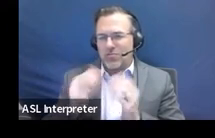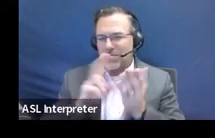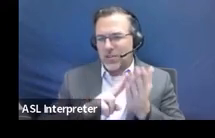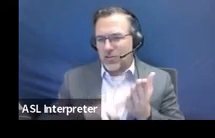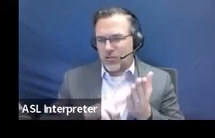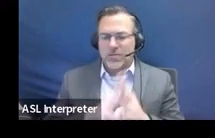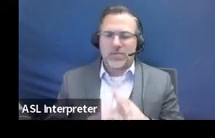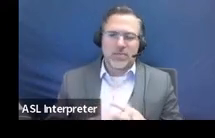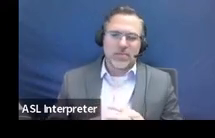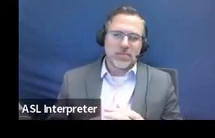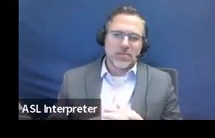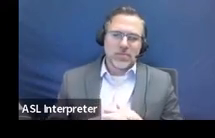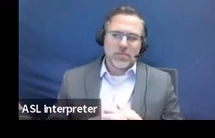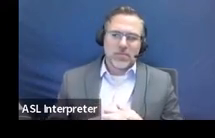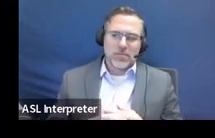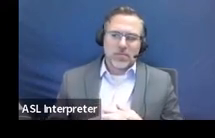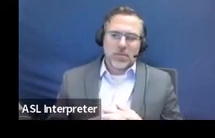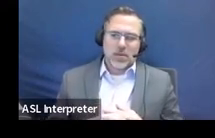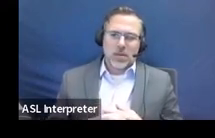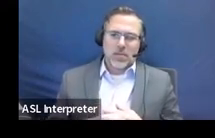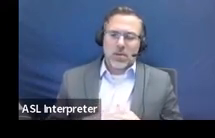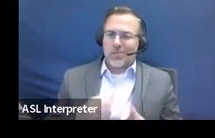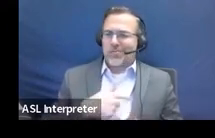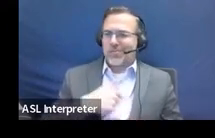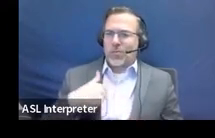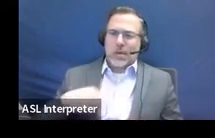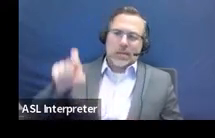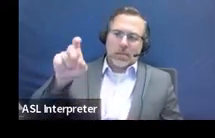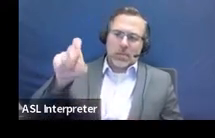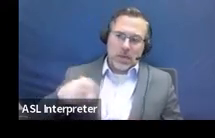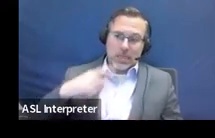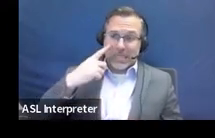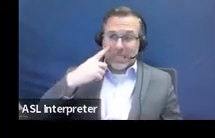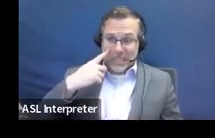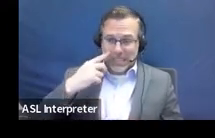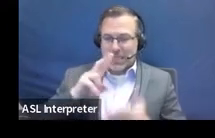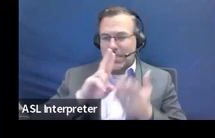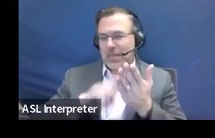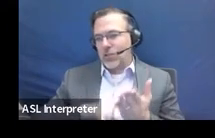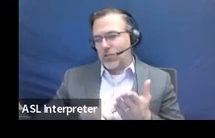So but it does, we do have to see the signatures along with this form.